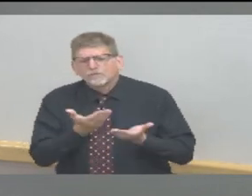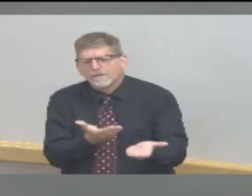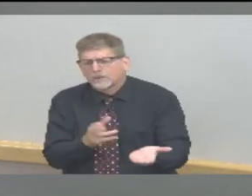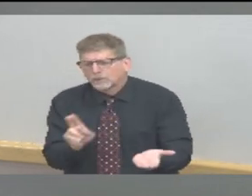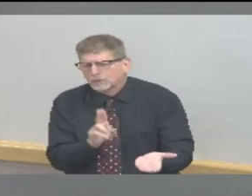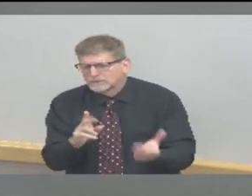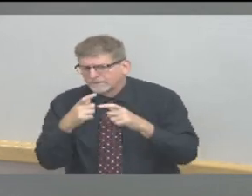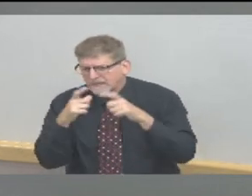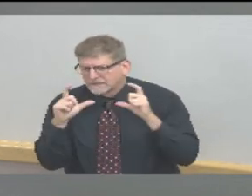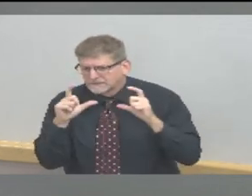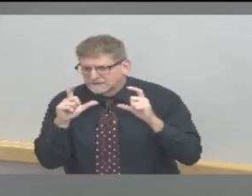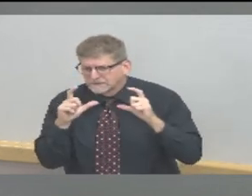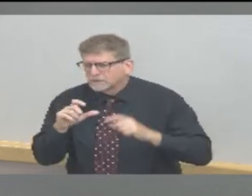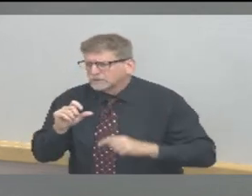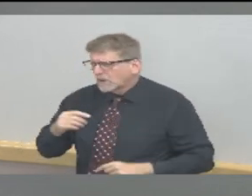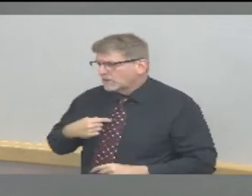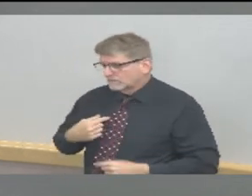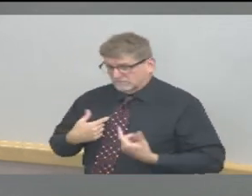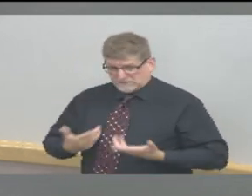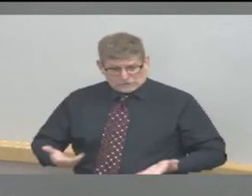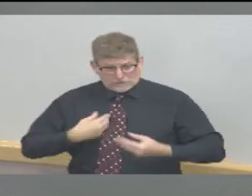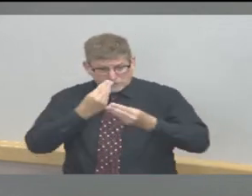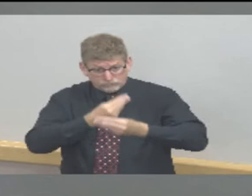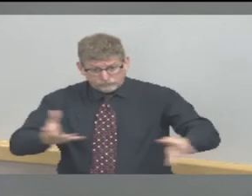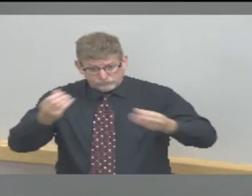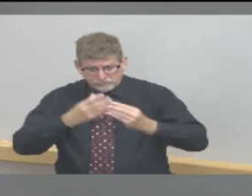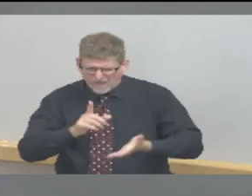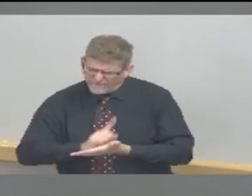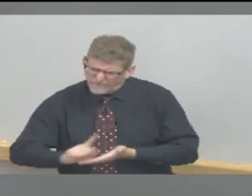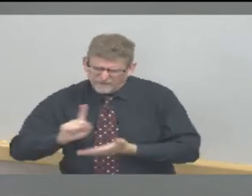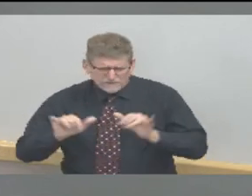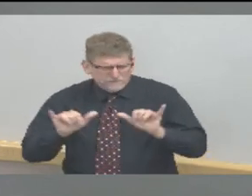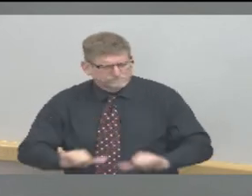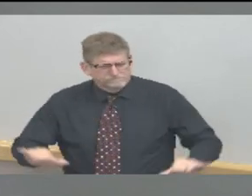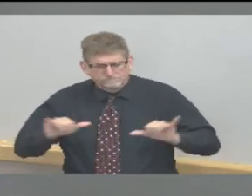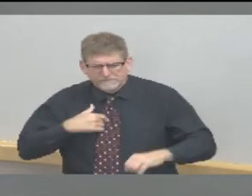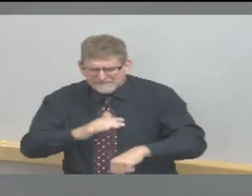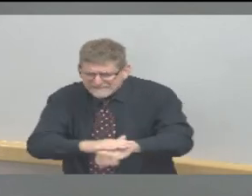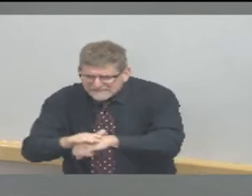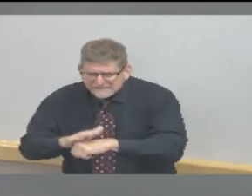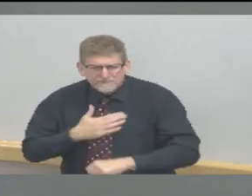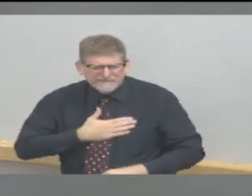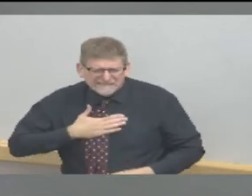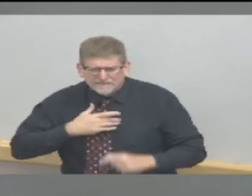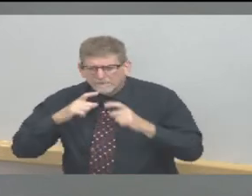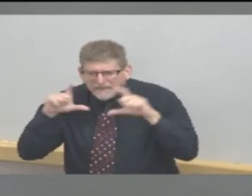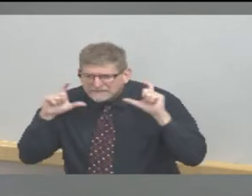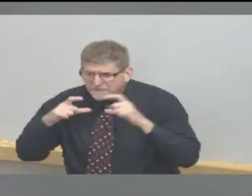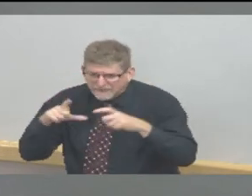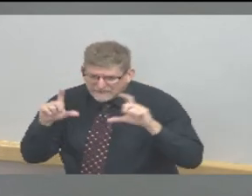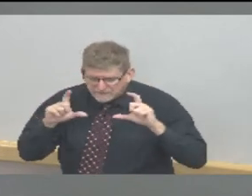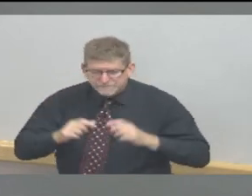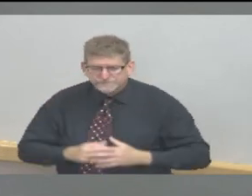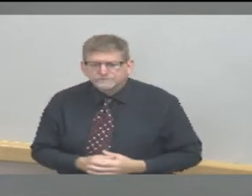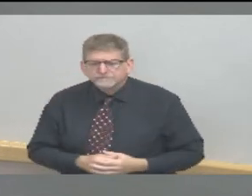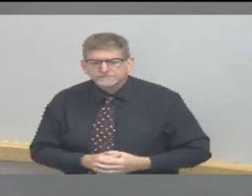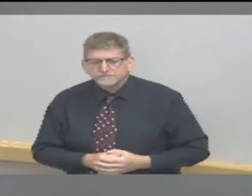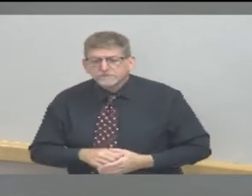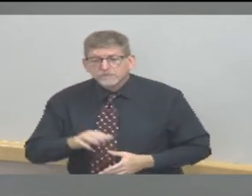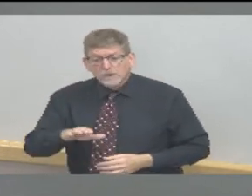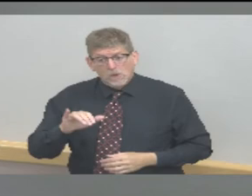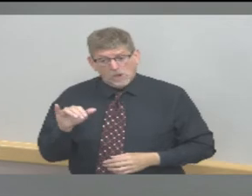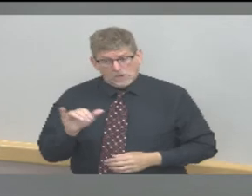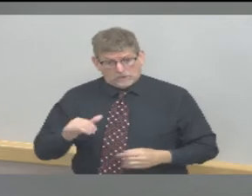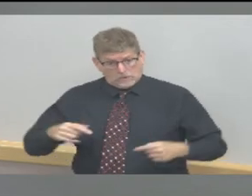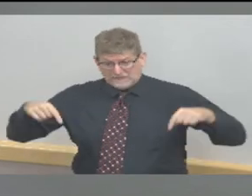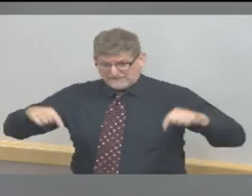in addition since we are in the reopening phase of our community currently stage two of Governor